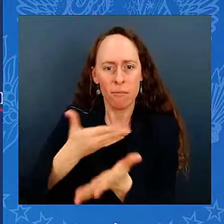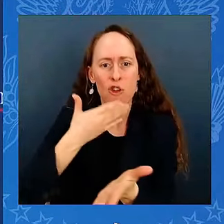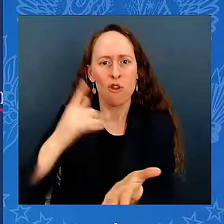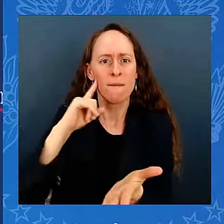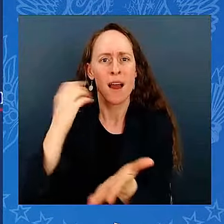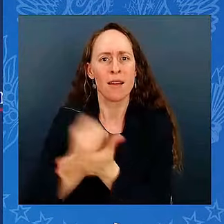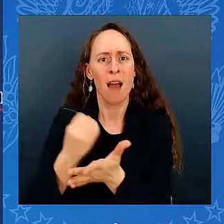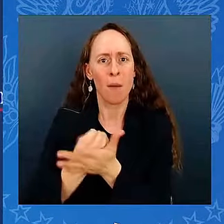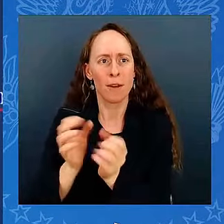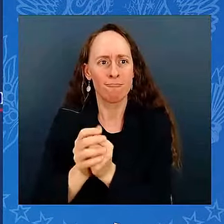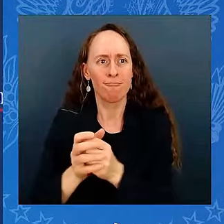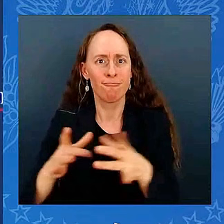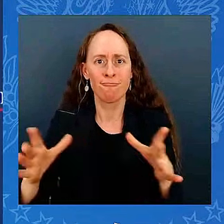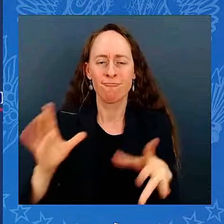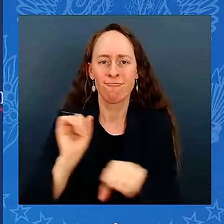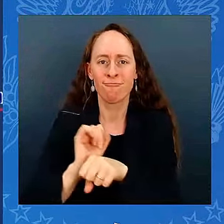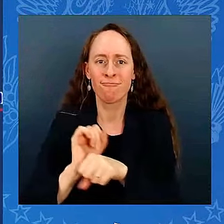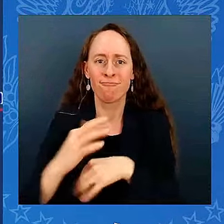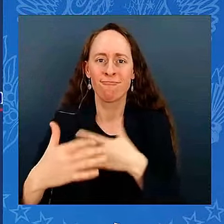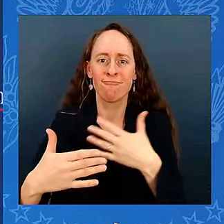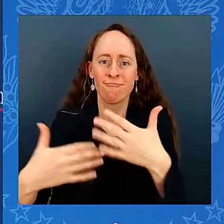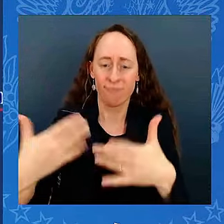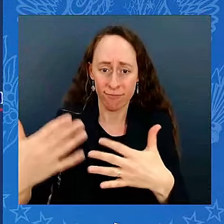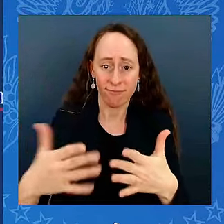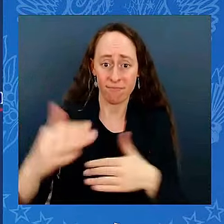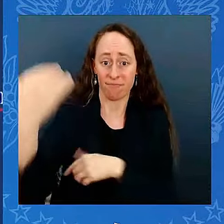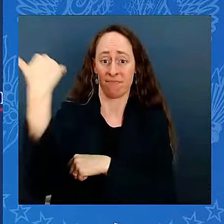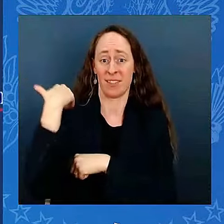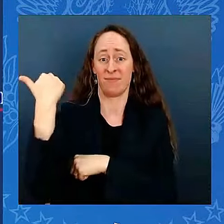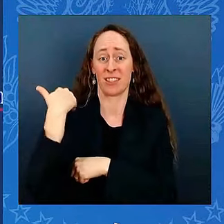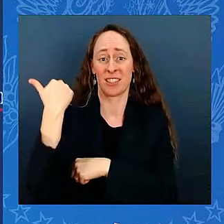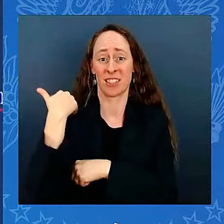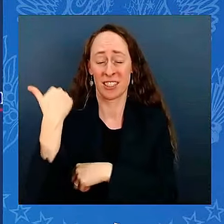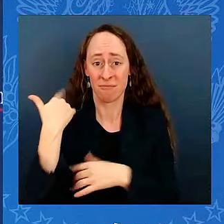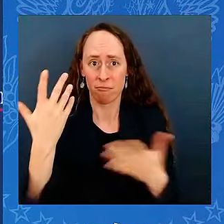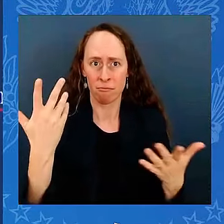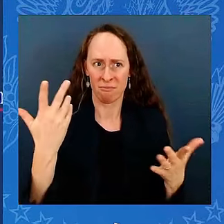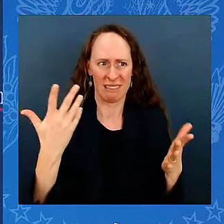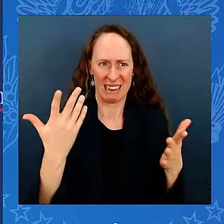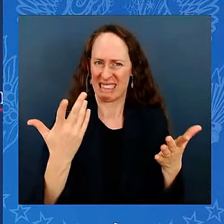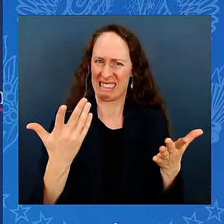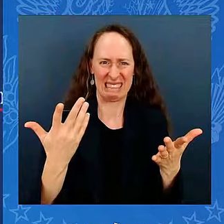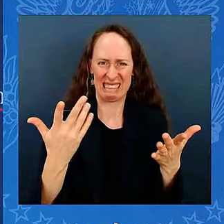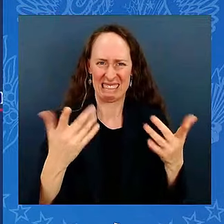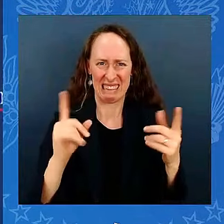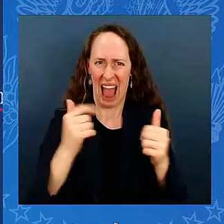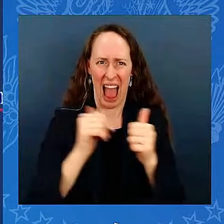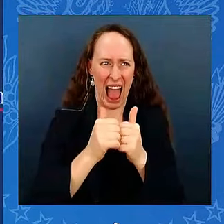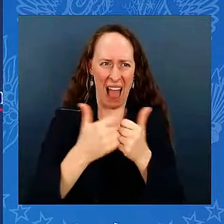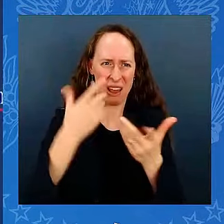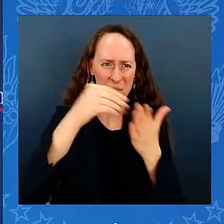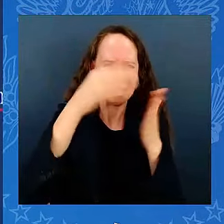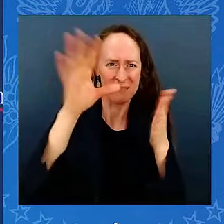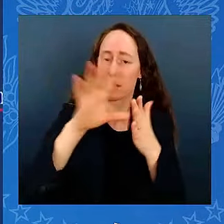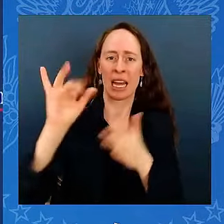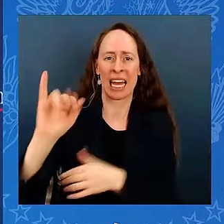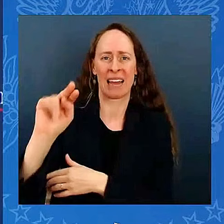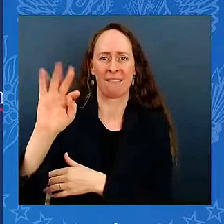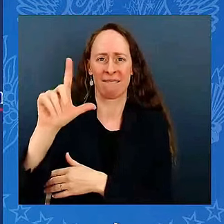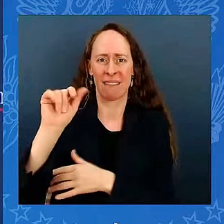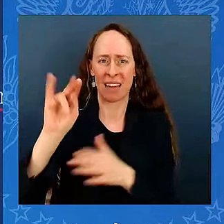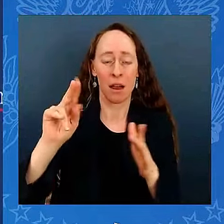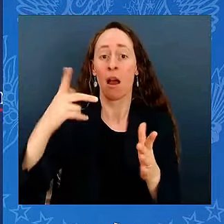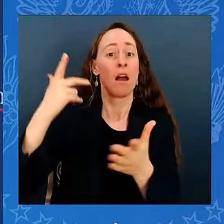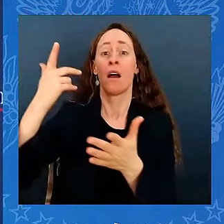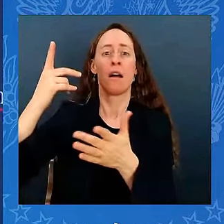interest hikes to cool down inflation, inflation has come back down, and the Fed has switched to lowering rates to